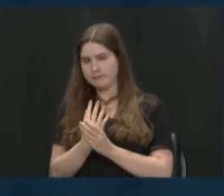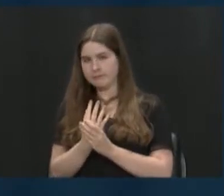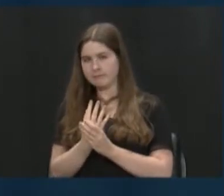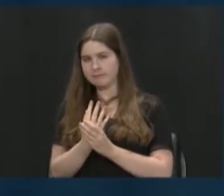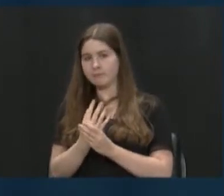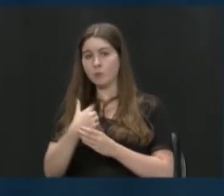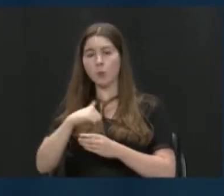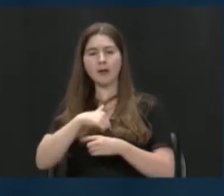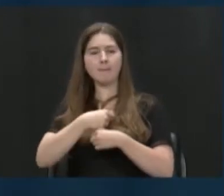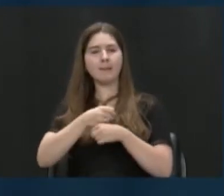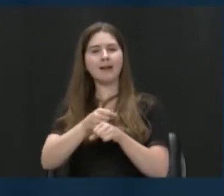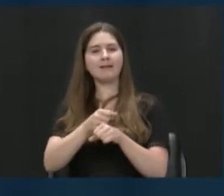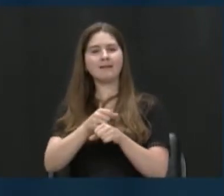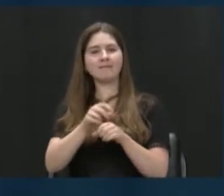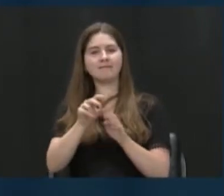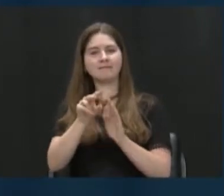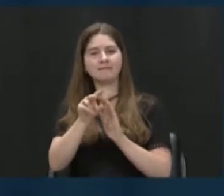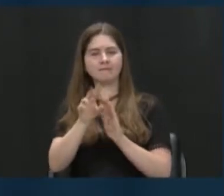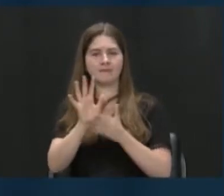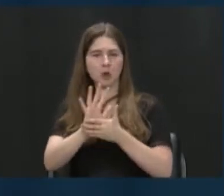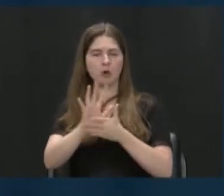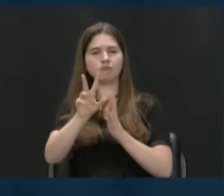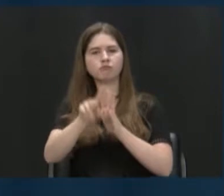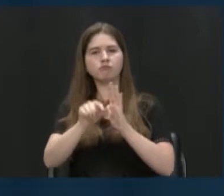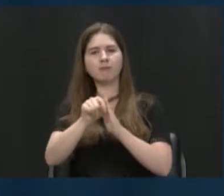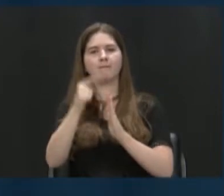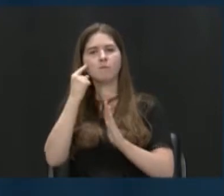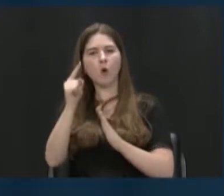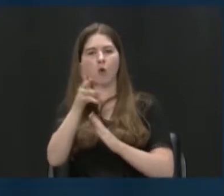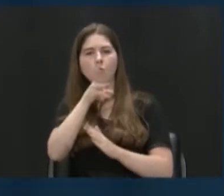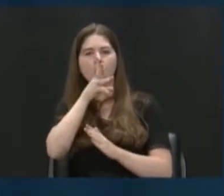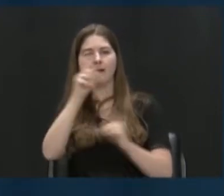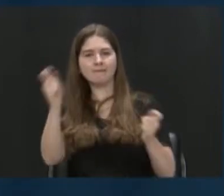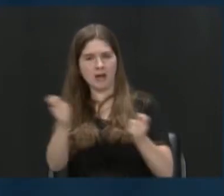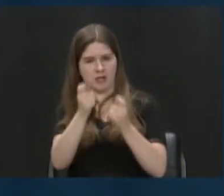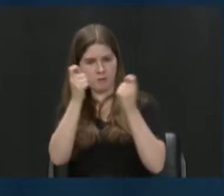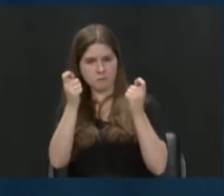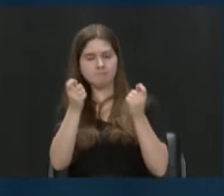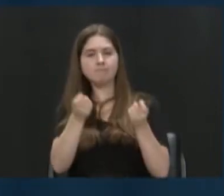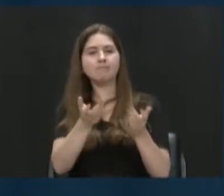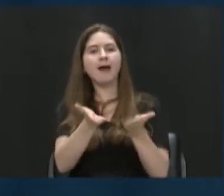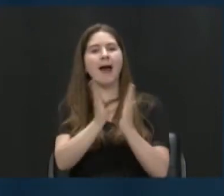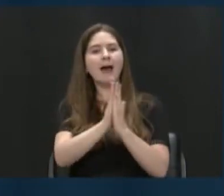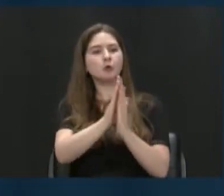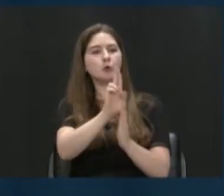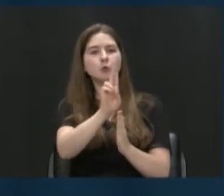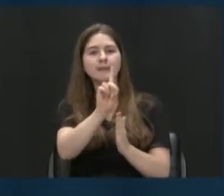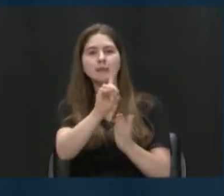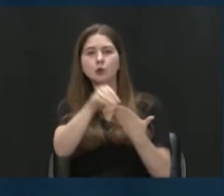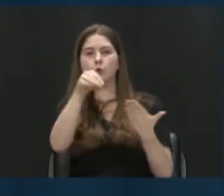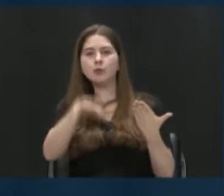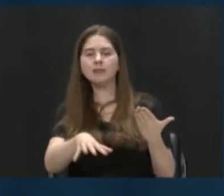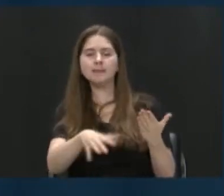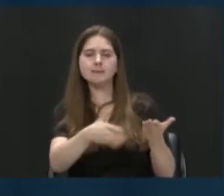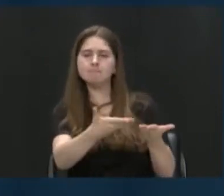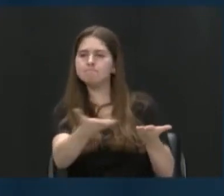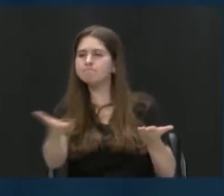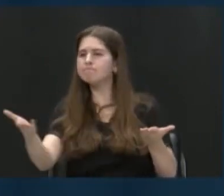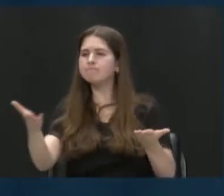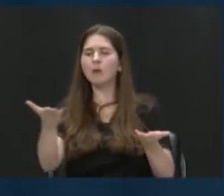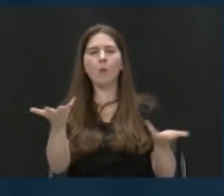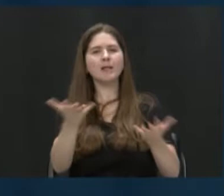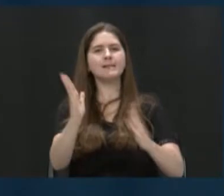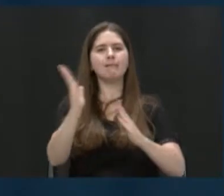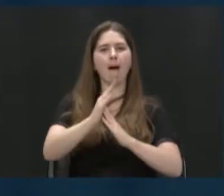water festival, and we asked University of Dayton students what's the number one resource, like, natural resource